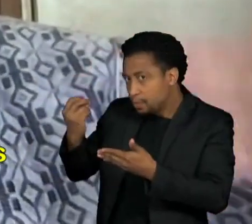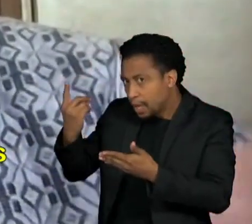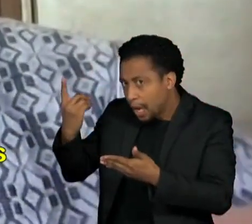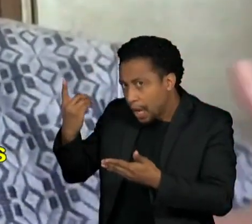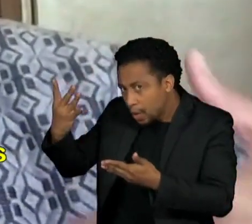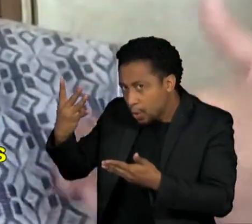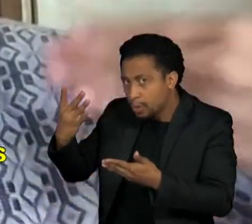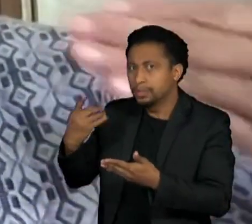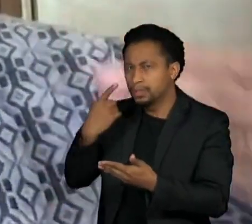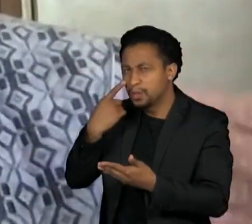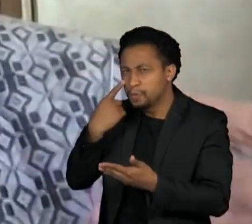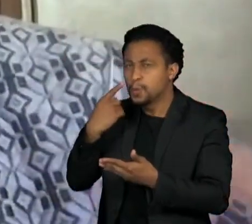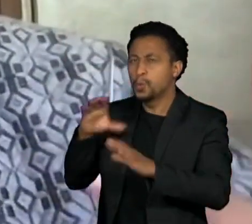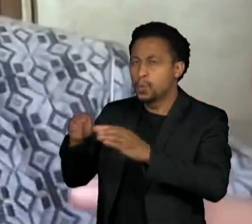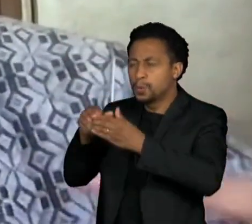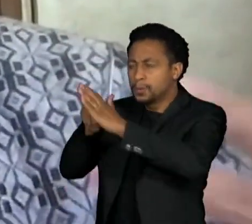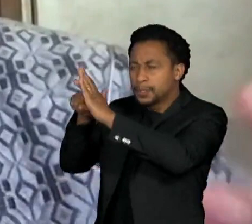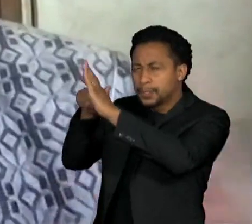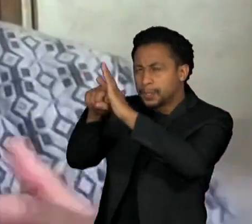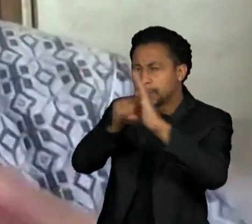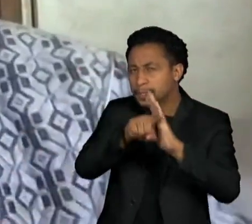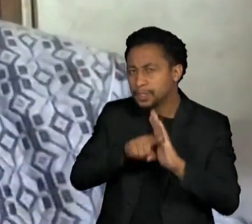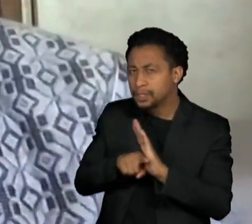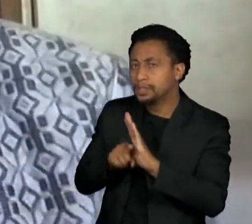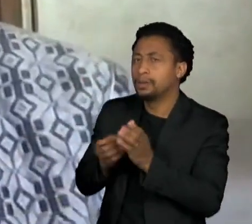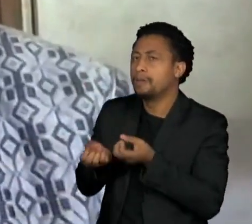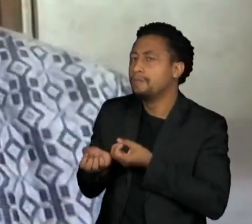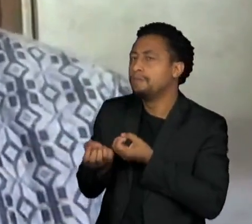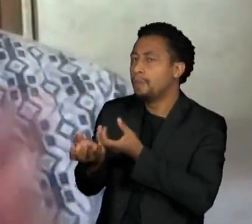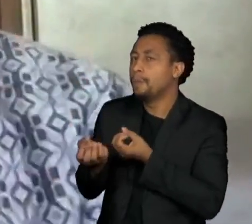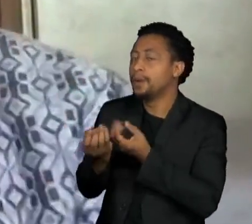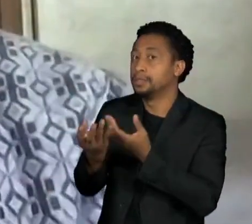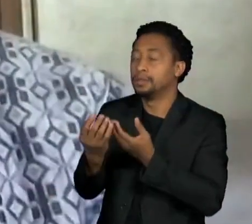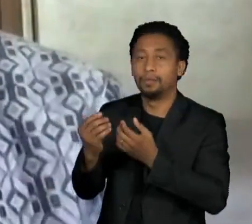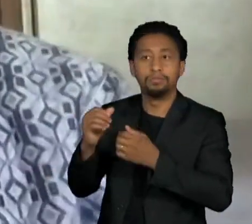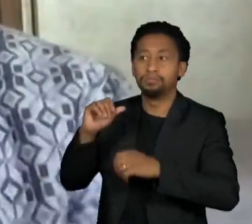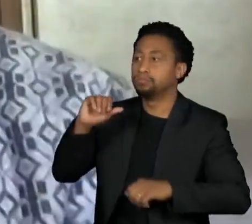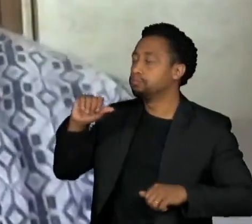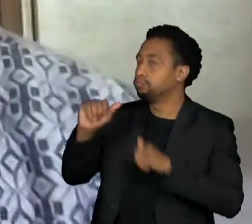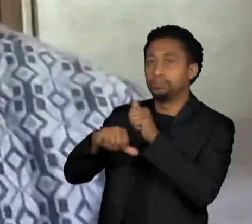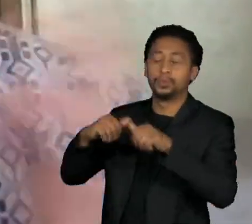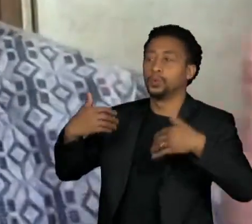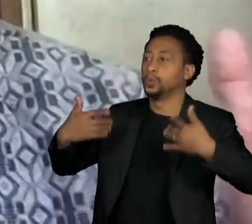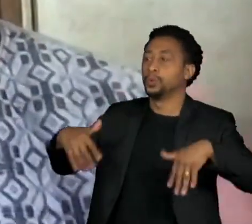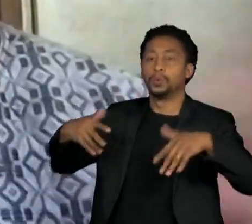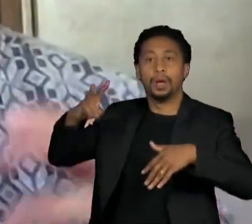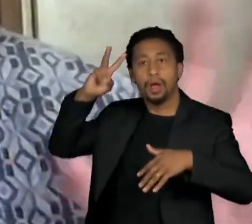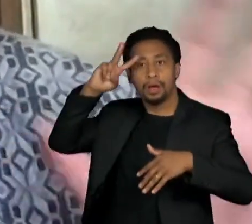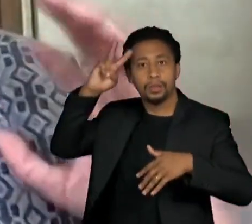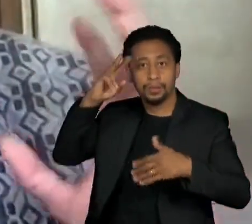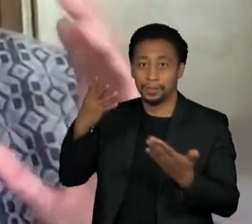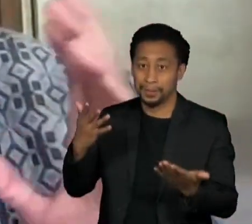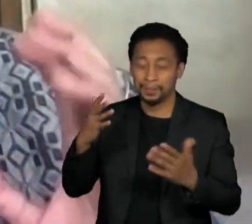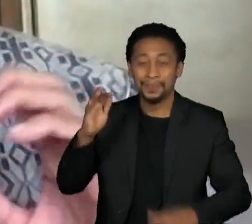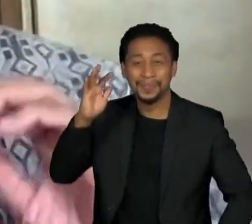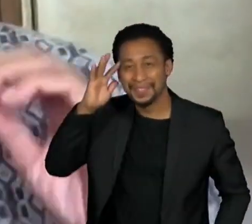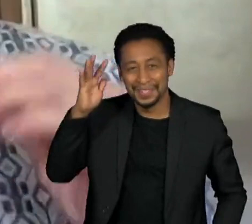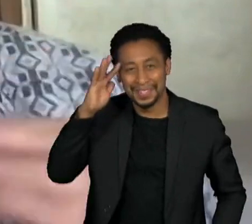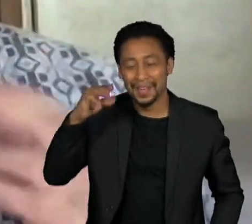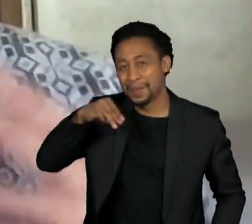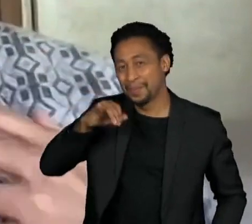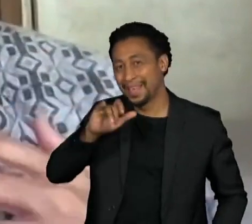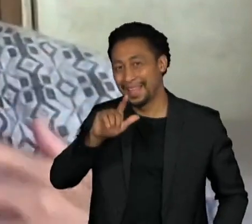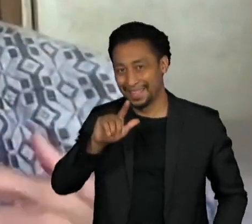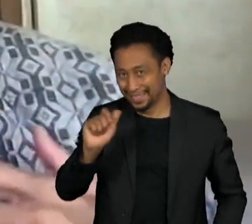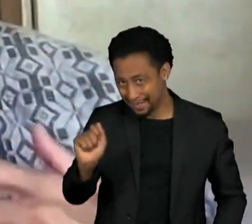information operations that changed our history in front of our eyes. Think about Milan Kundera, right? He said that